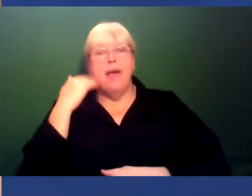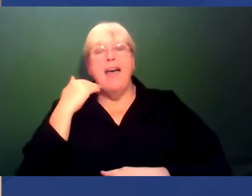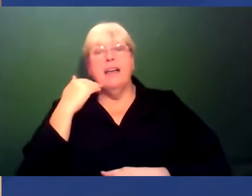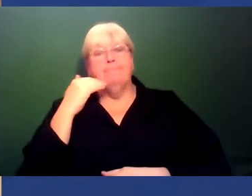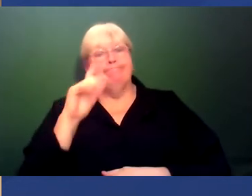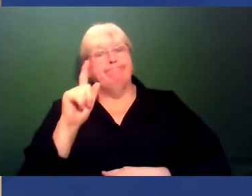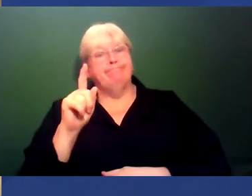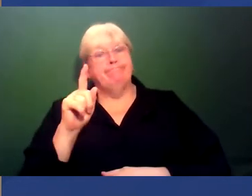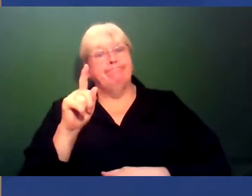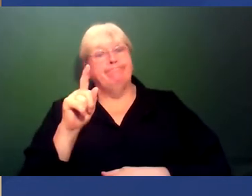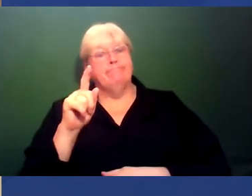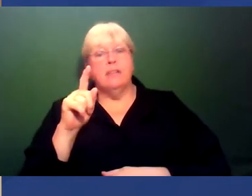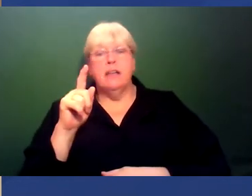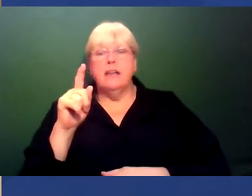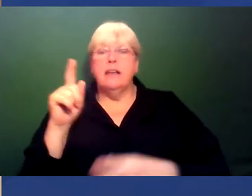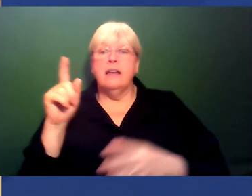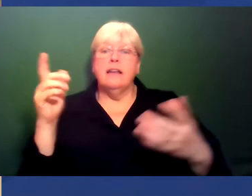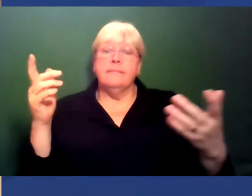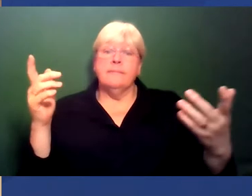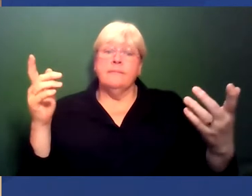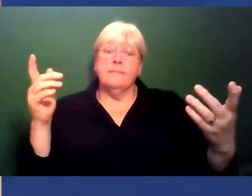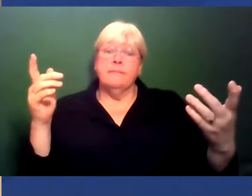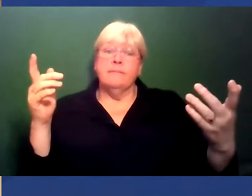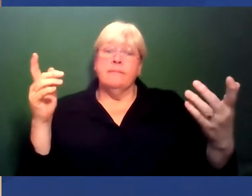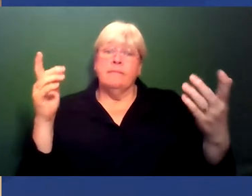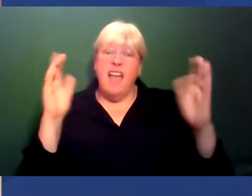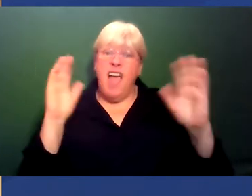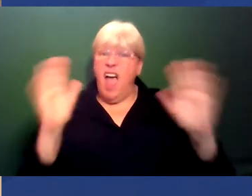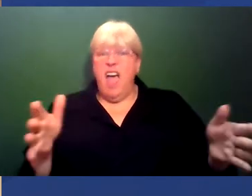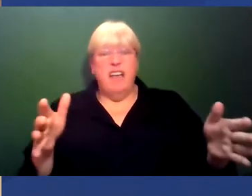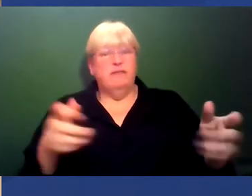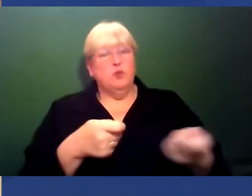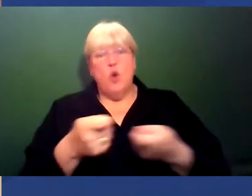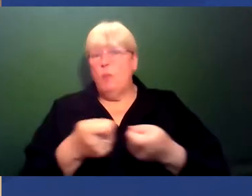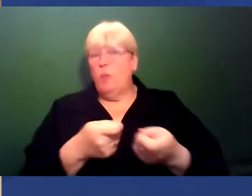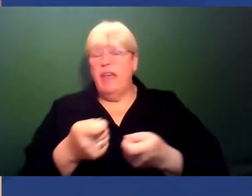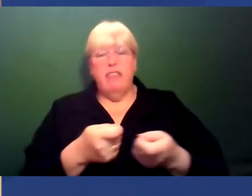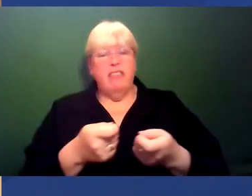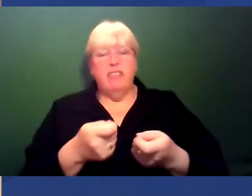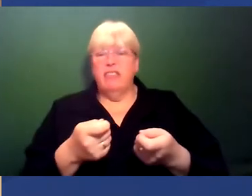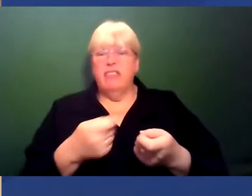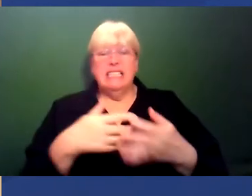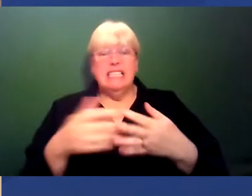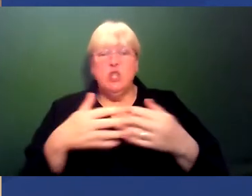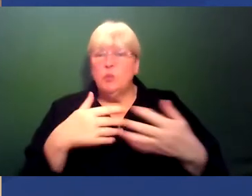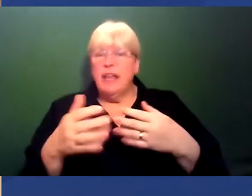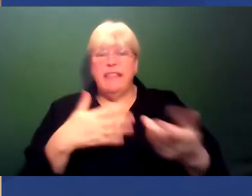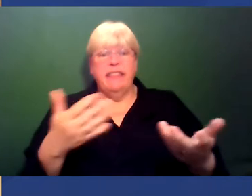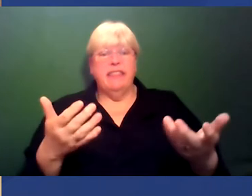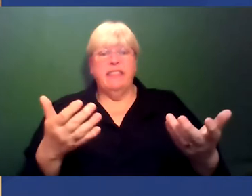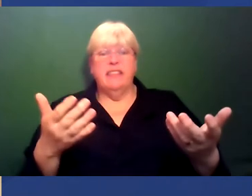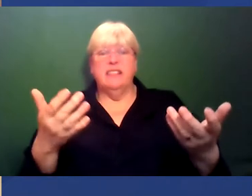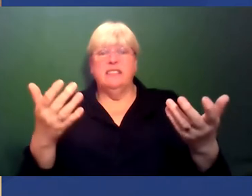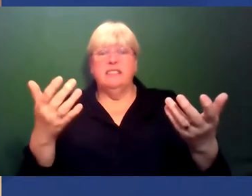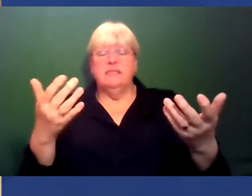you know, I think that's just something I'm going to have to cope with and handle. And I think it's a good